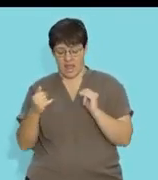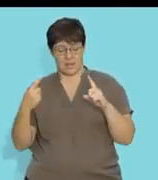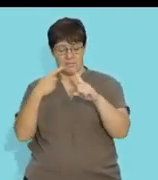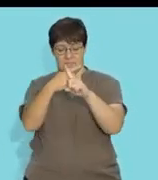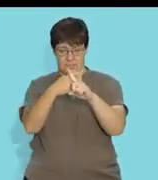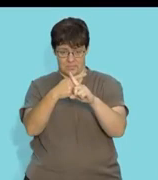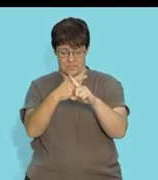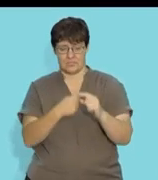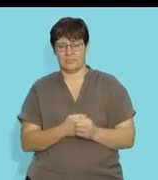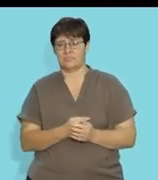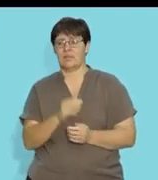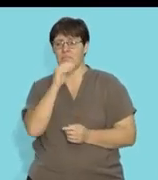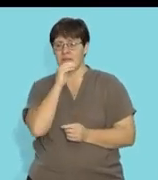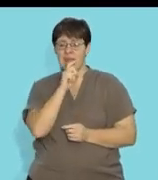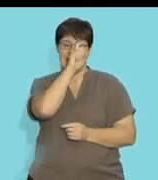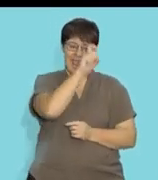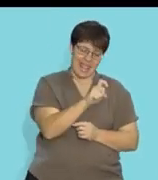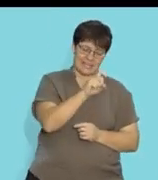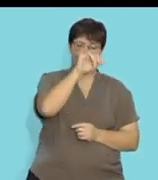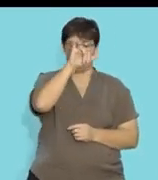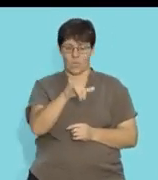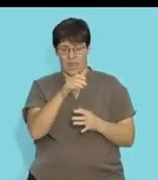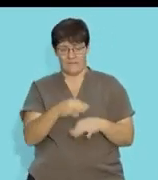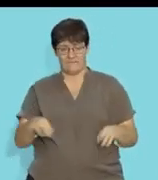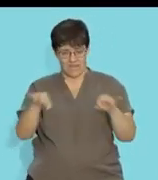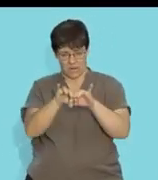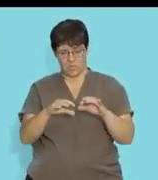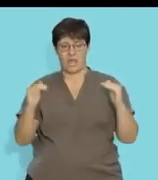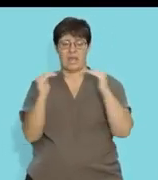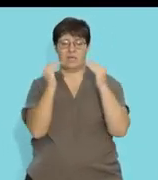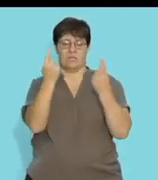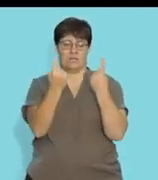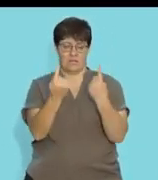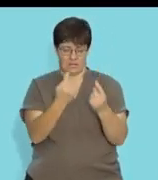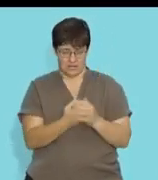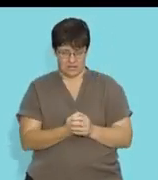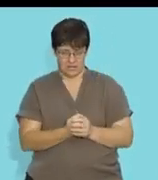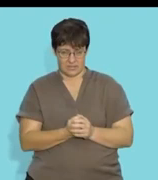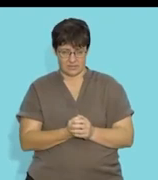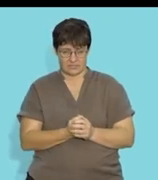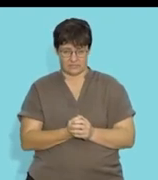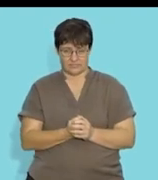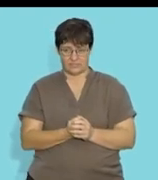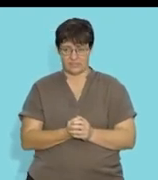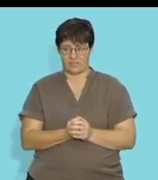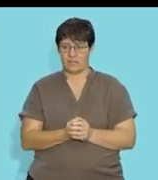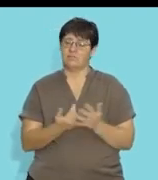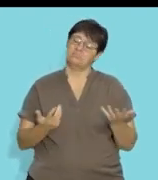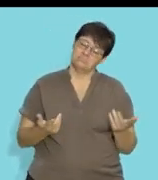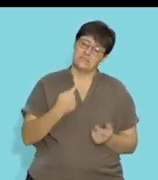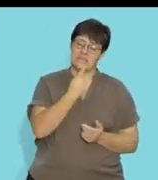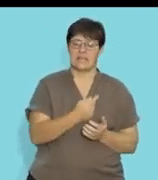This is where the x and the y values are equal to each other, right? So in simple terms,